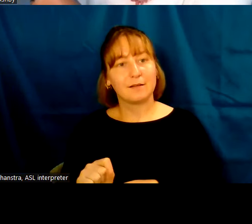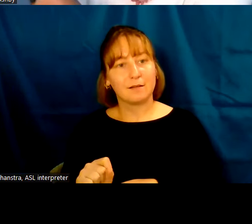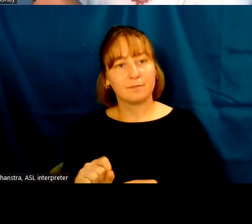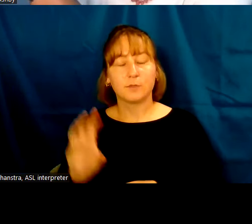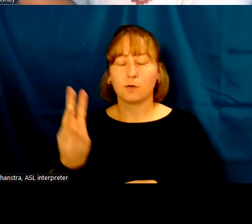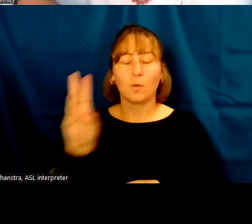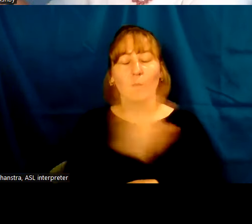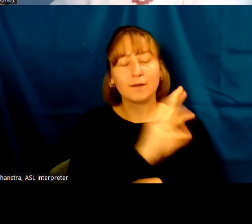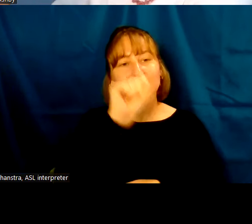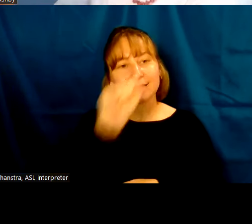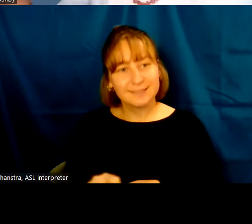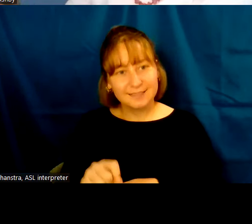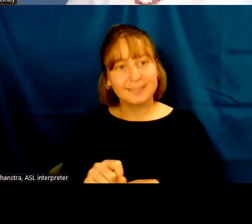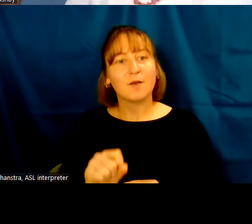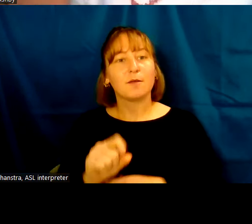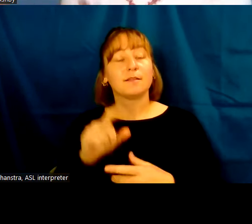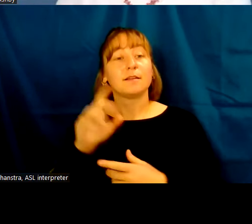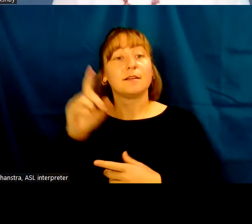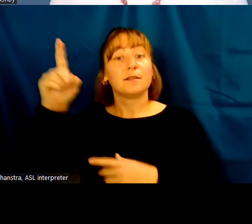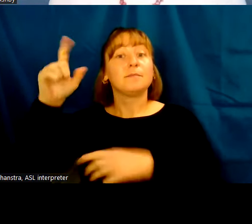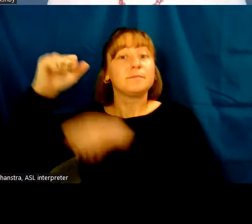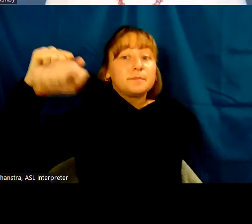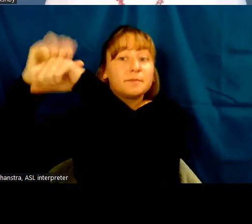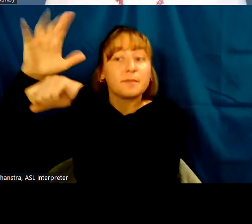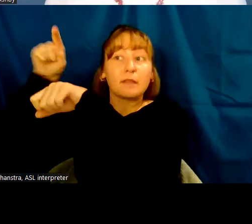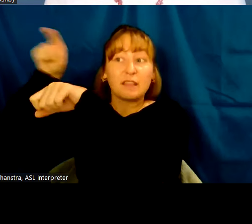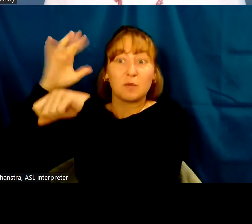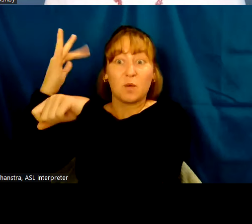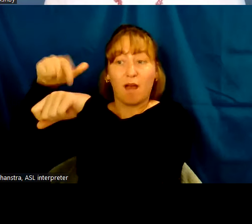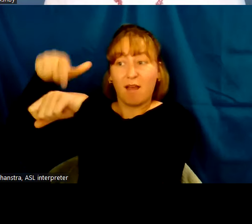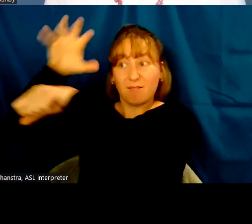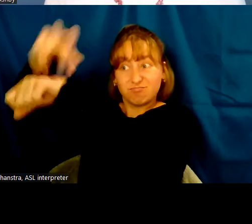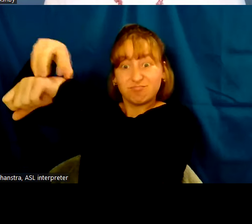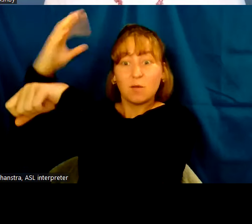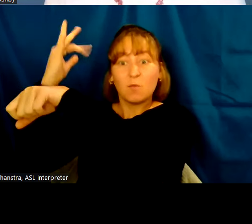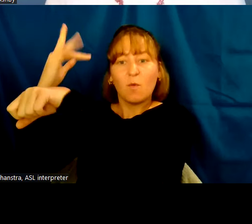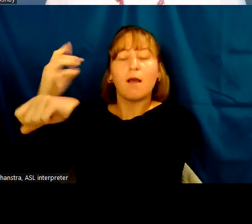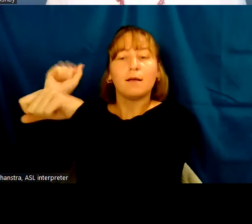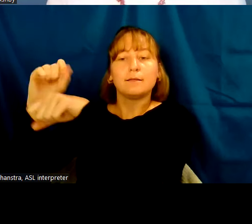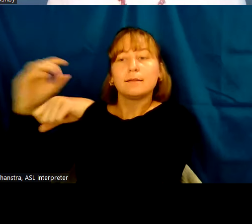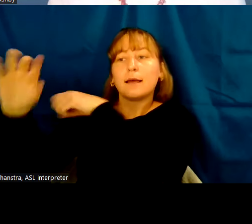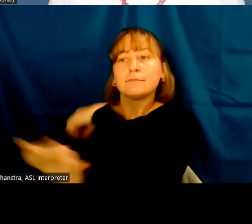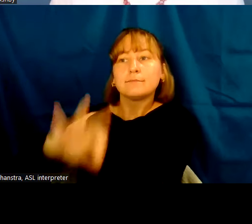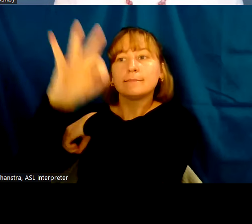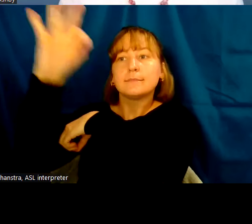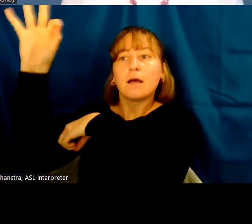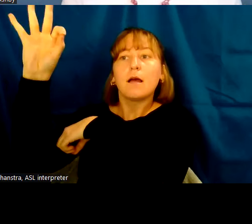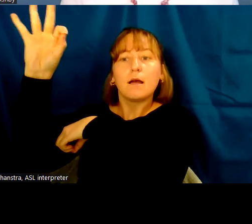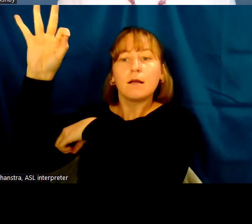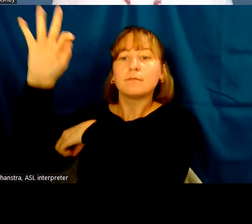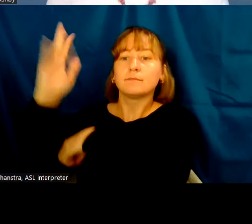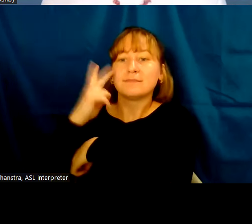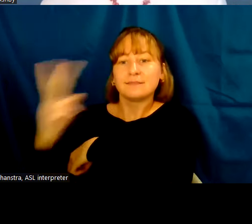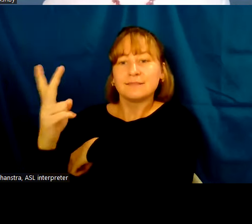facing east so that they can greet the rising sun. And I will show you what that looks like in the